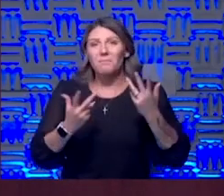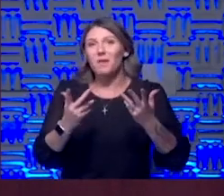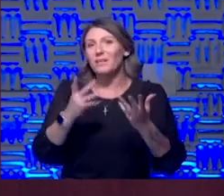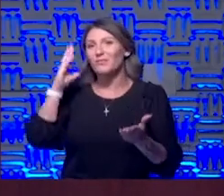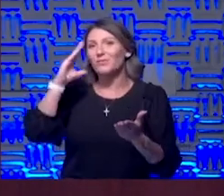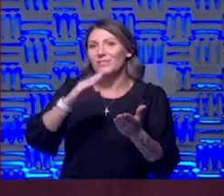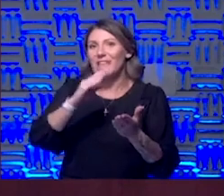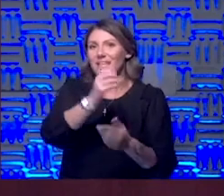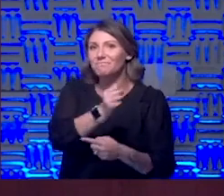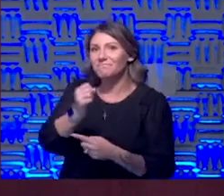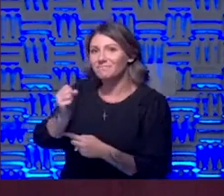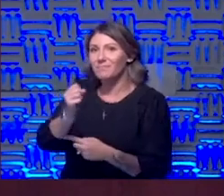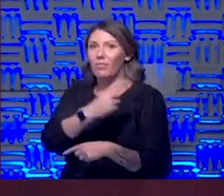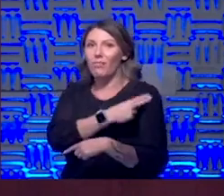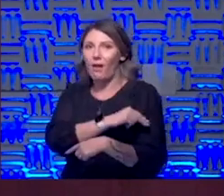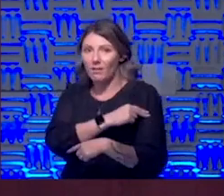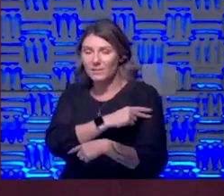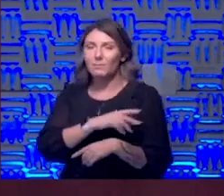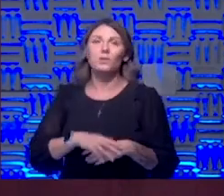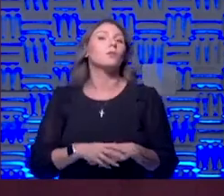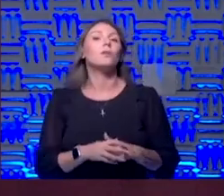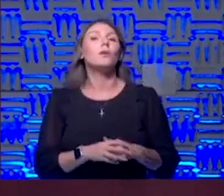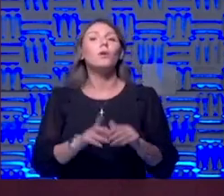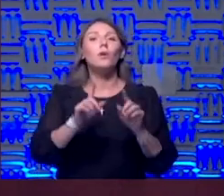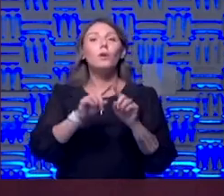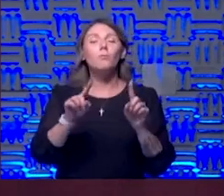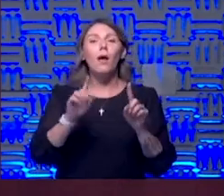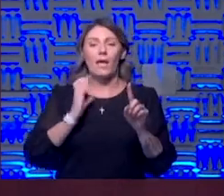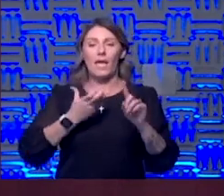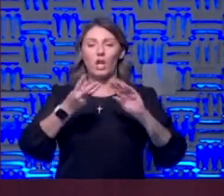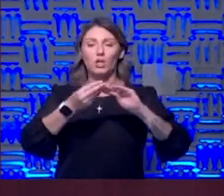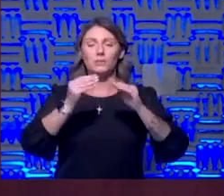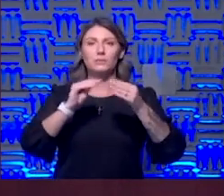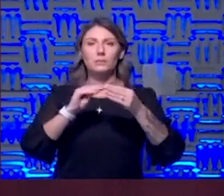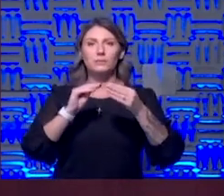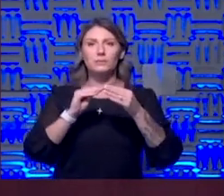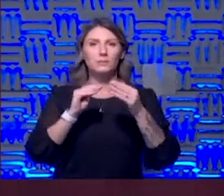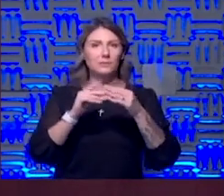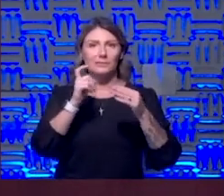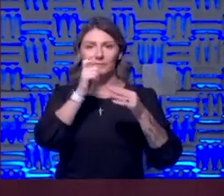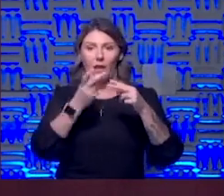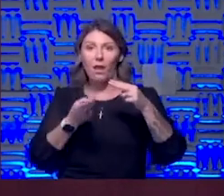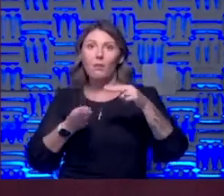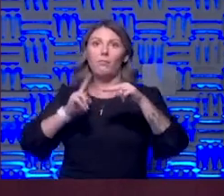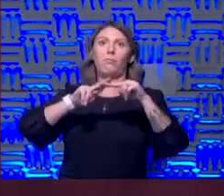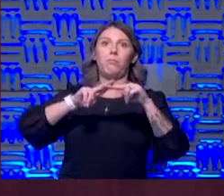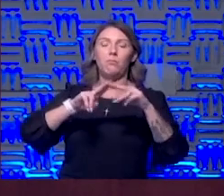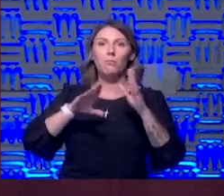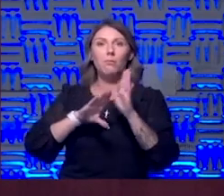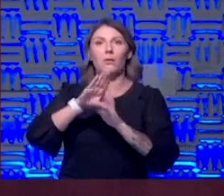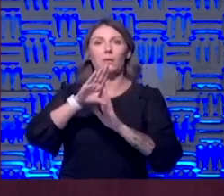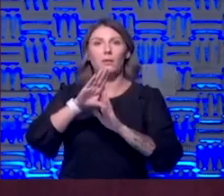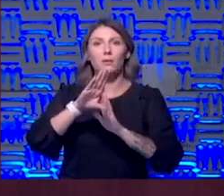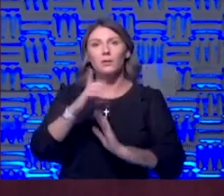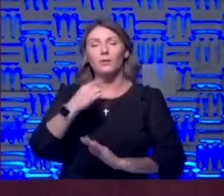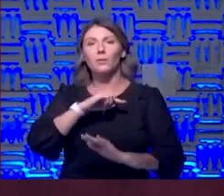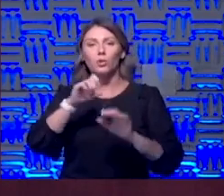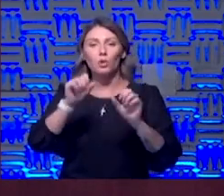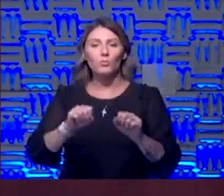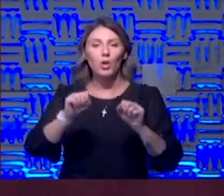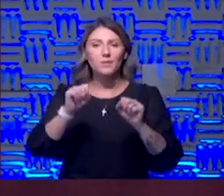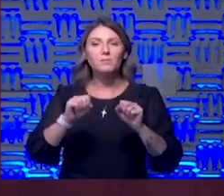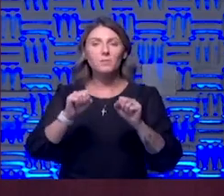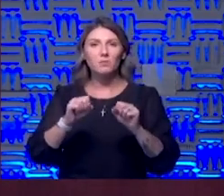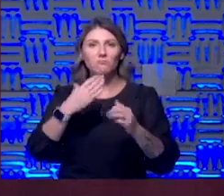admissions to the hospital but as long as our census is not you know going up drastically we're probably in a